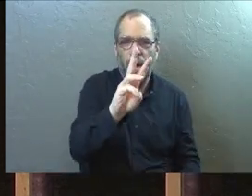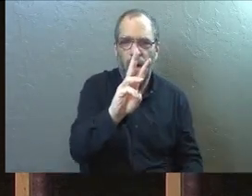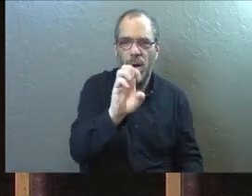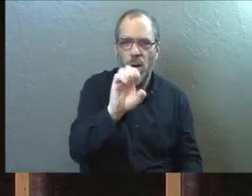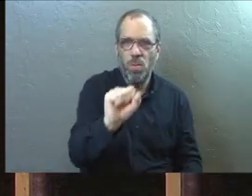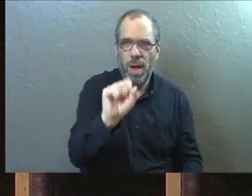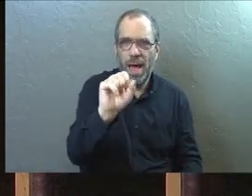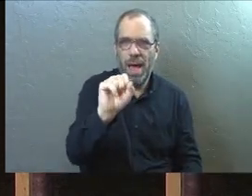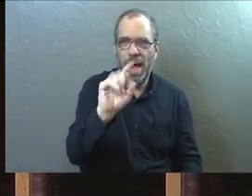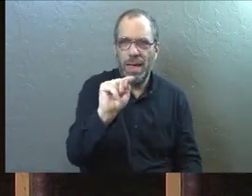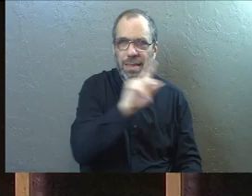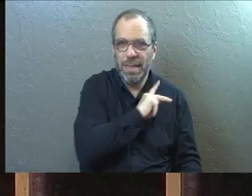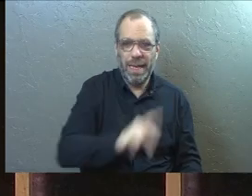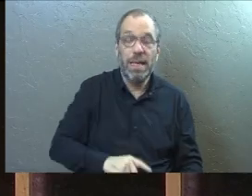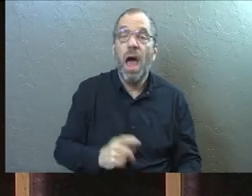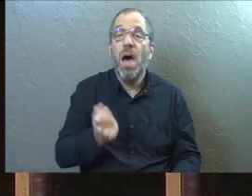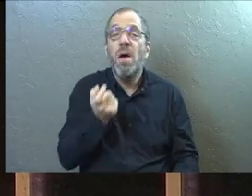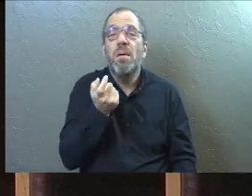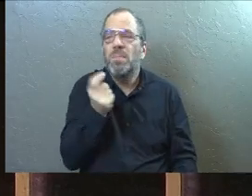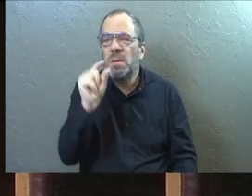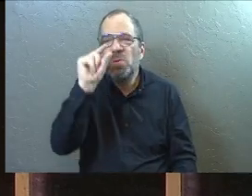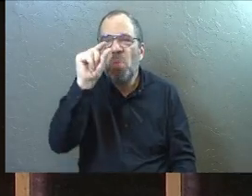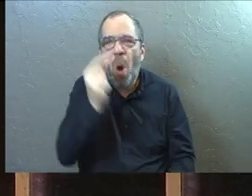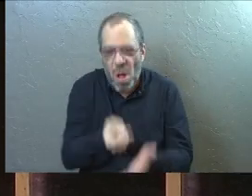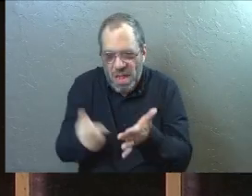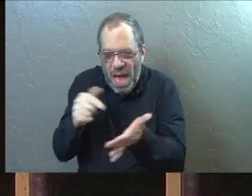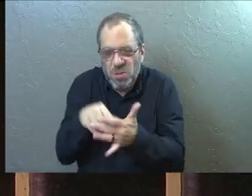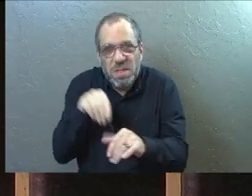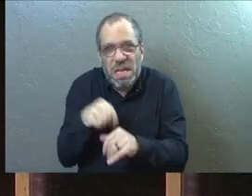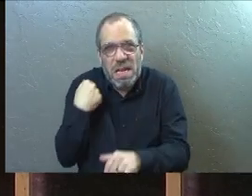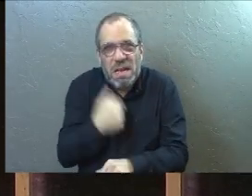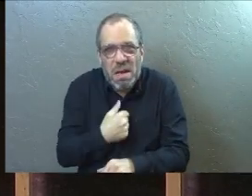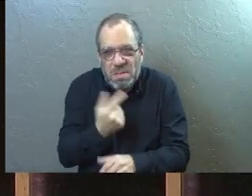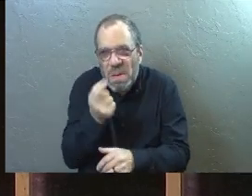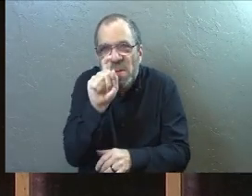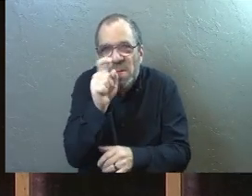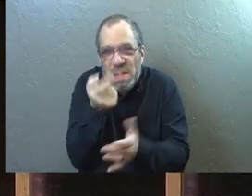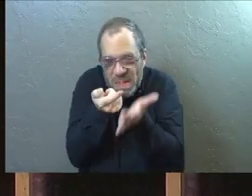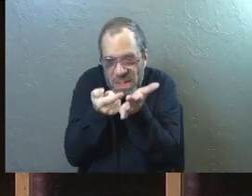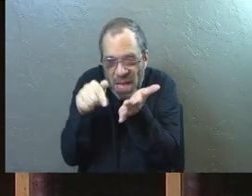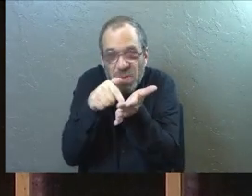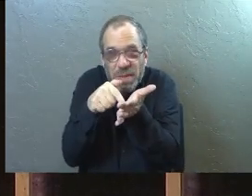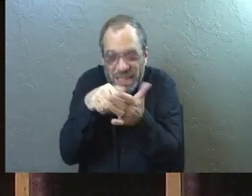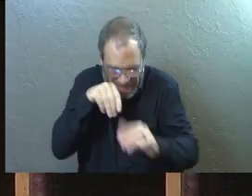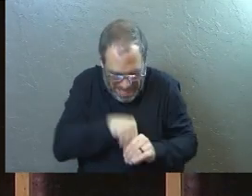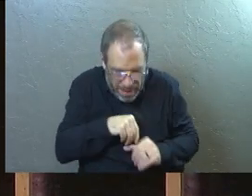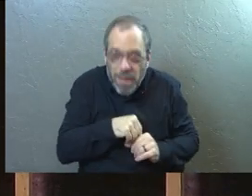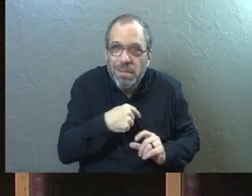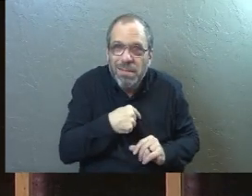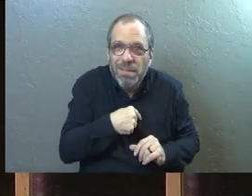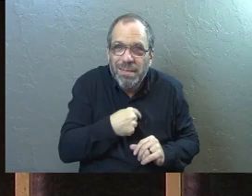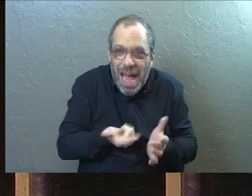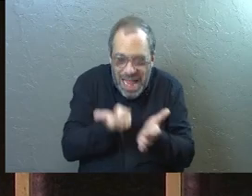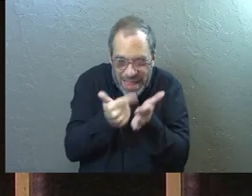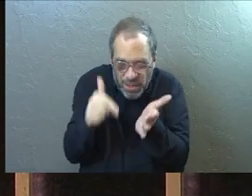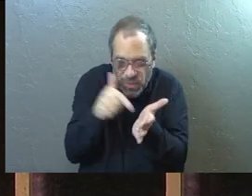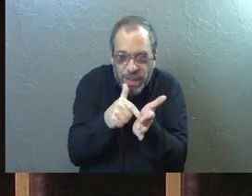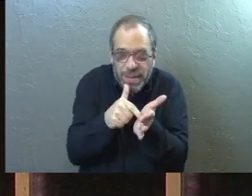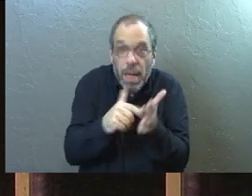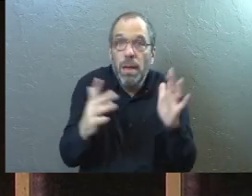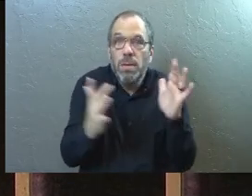King said, there's a little Lazarus in all of us. There's a little Lazarus in all of us. Um,